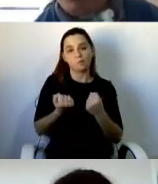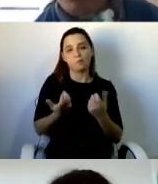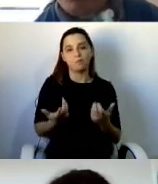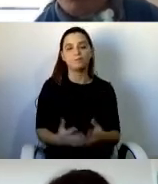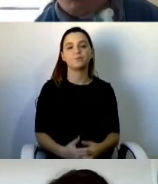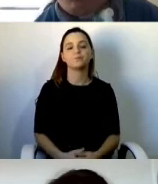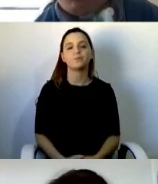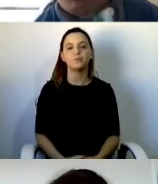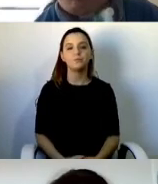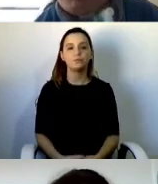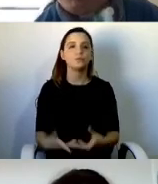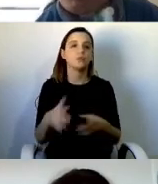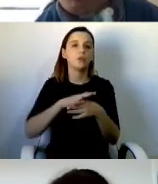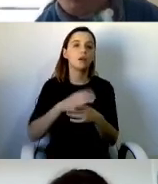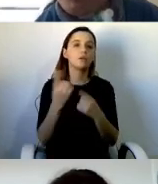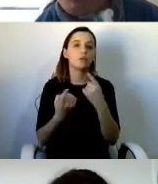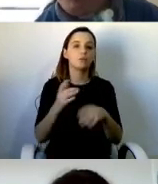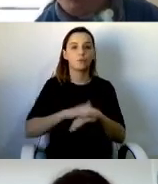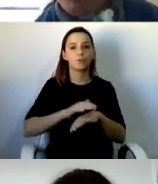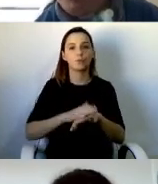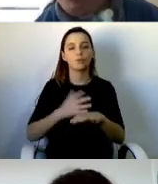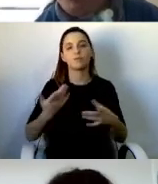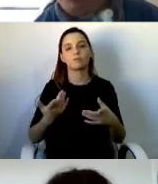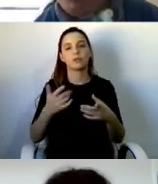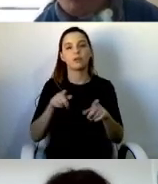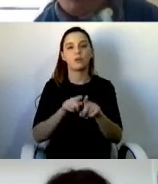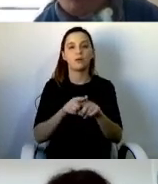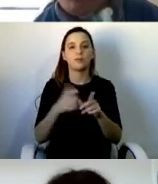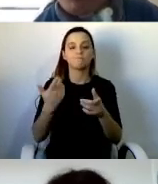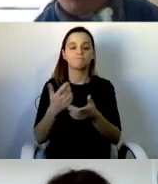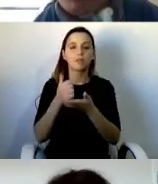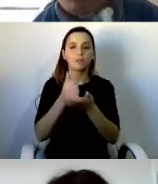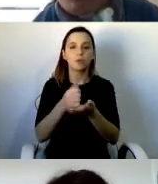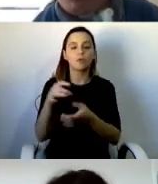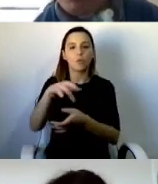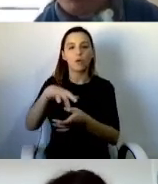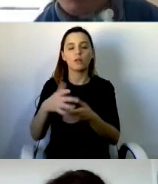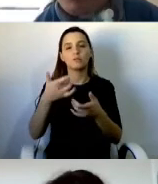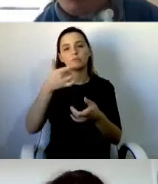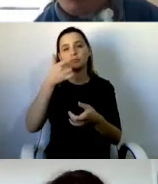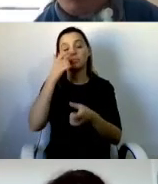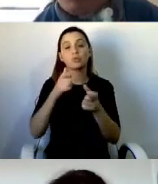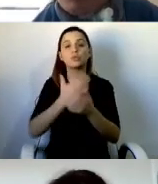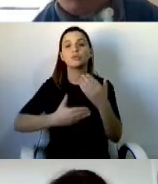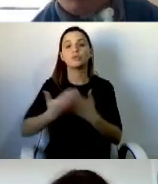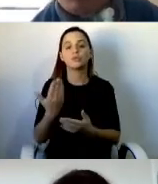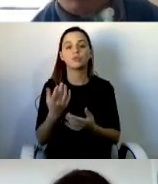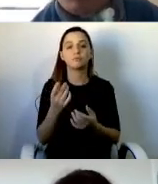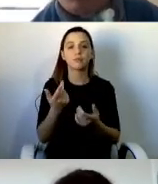due to a chronic lack of local provision, disabled people are sent far away from their friends and families.